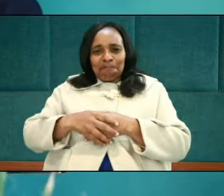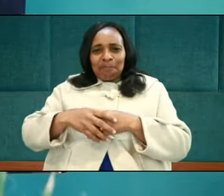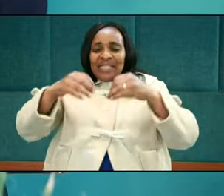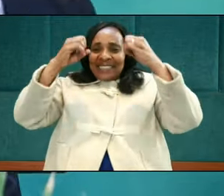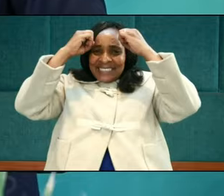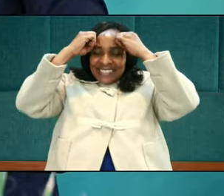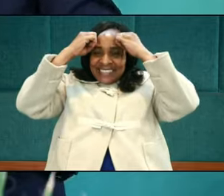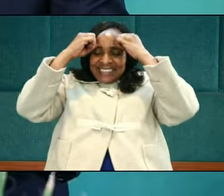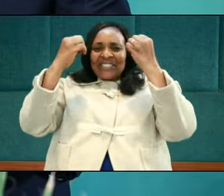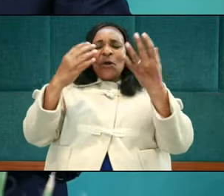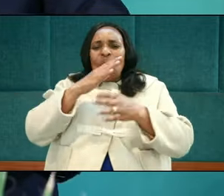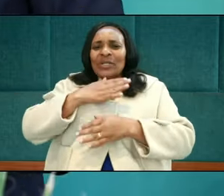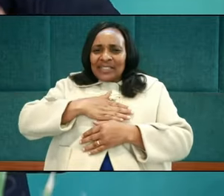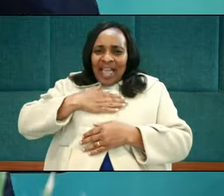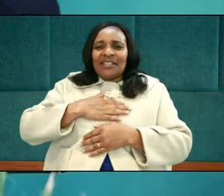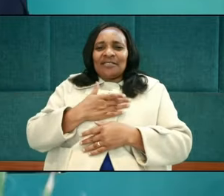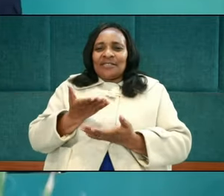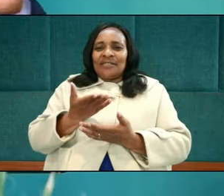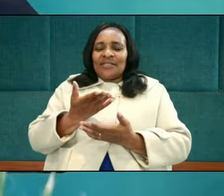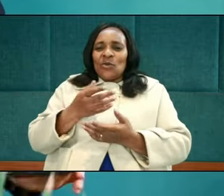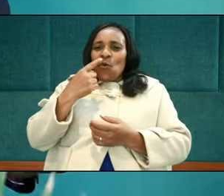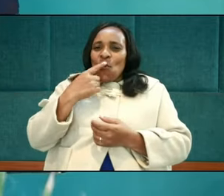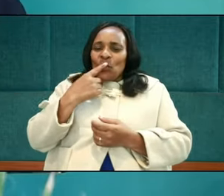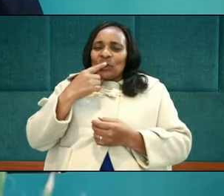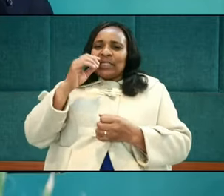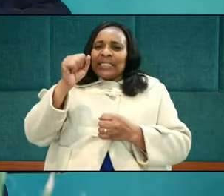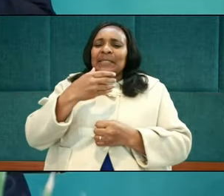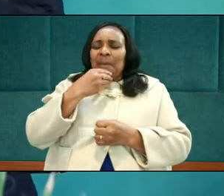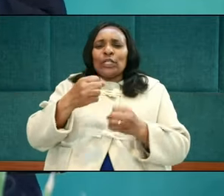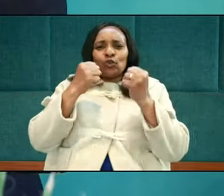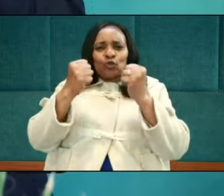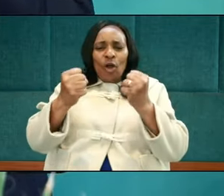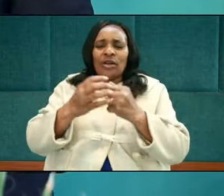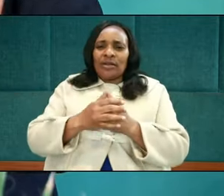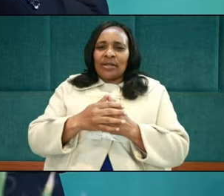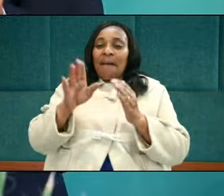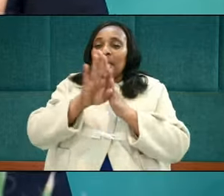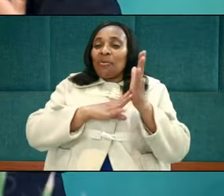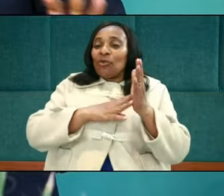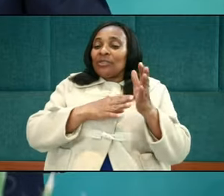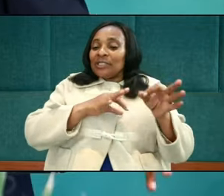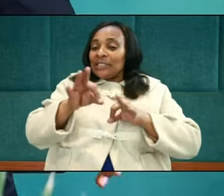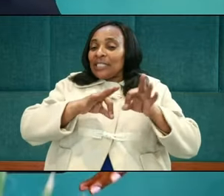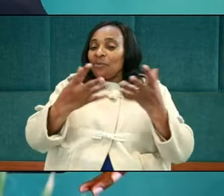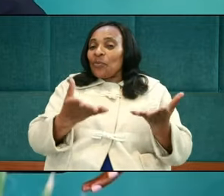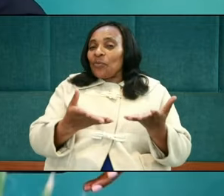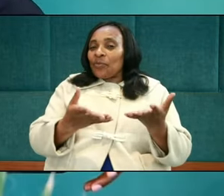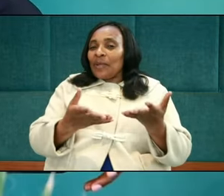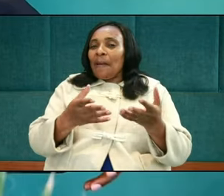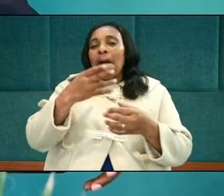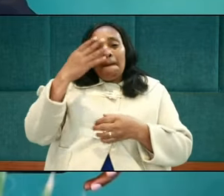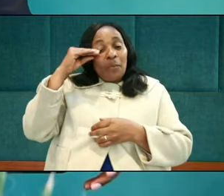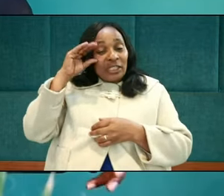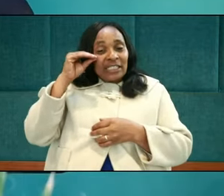apparently, military science, who was a sophisticated guy, strong. Now, the Bible describes Moses in Numbers 12,